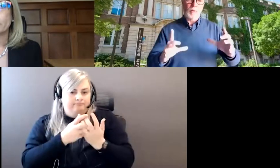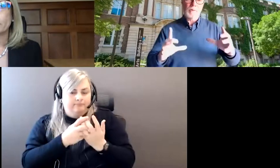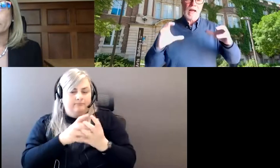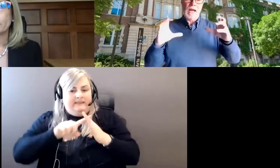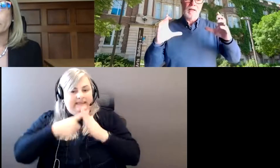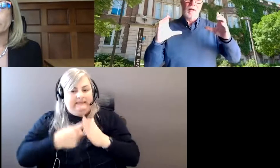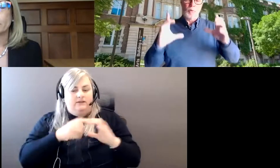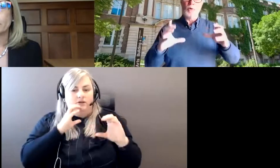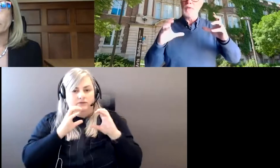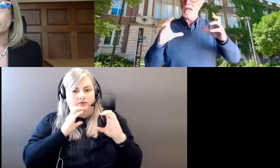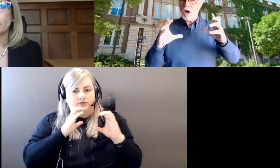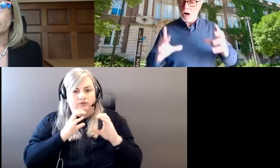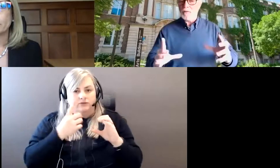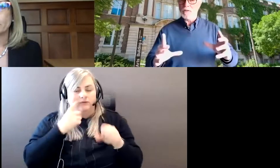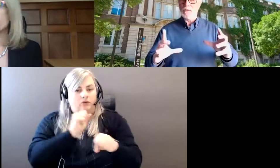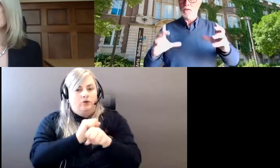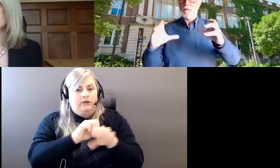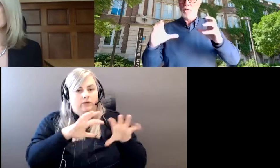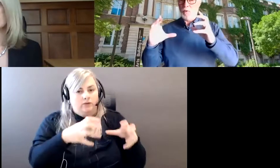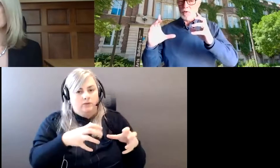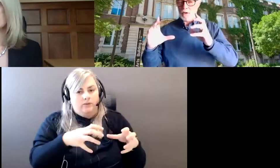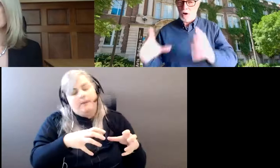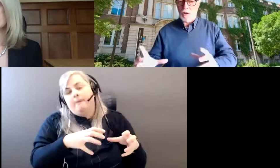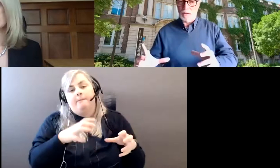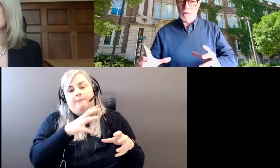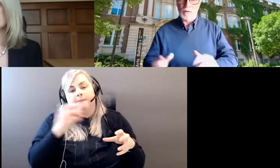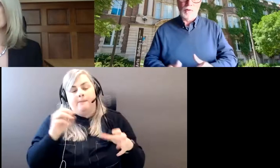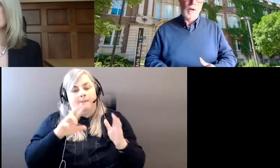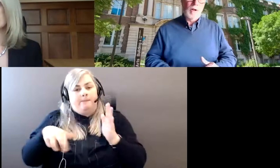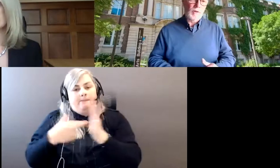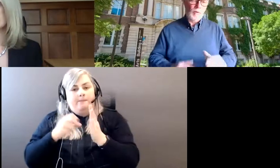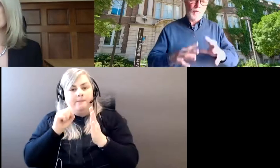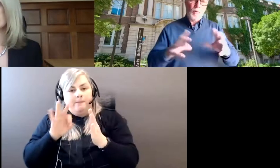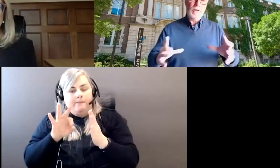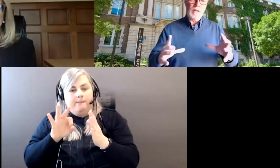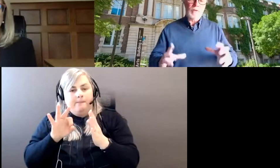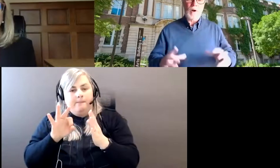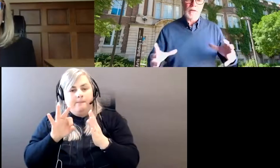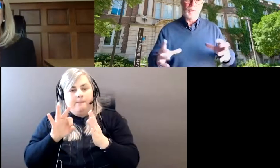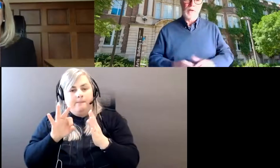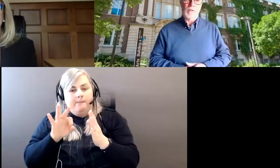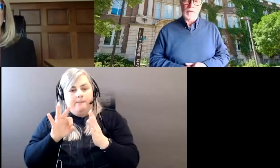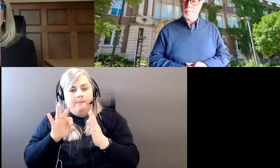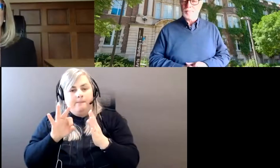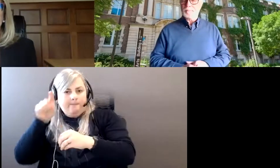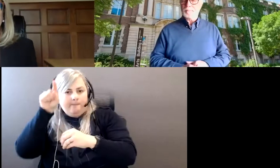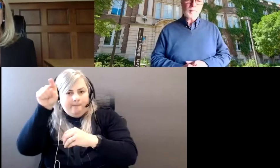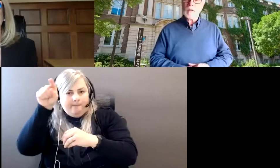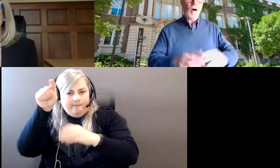groups and the roles of the offices for the college. So, so the four deans were asked, for instance,